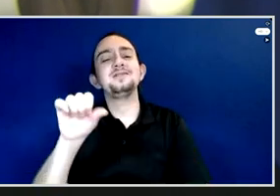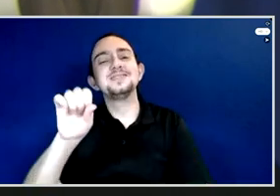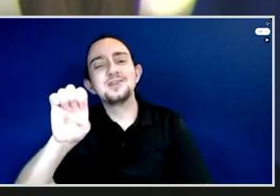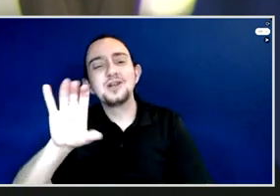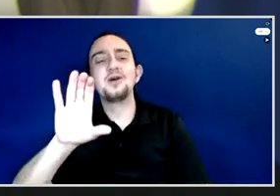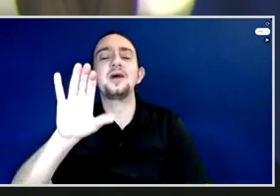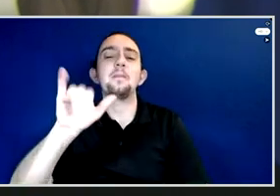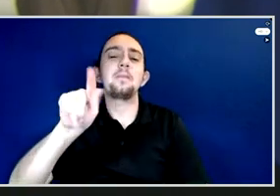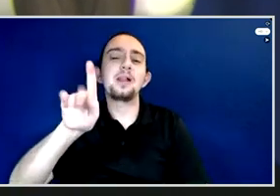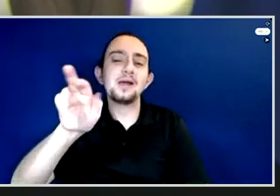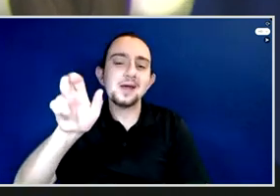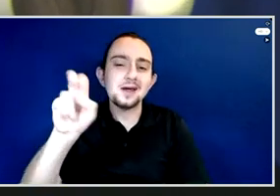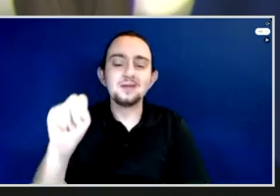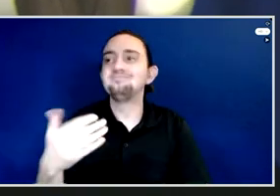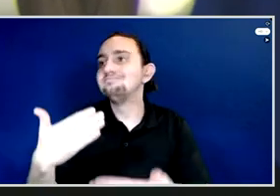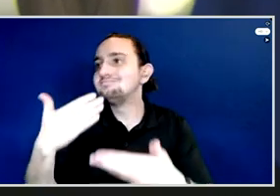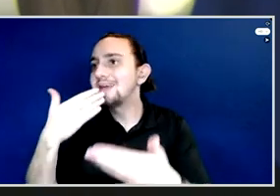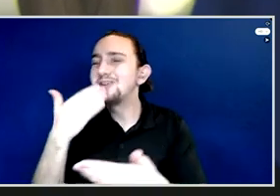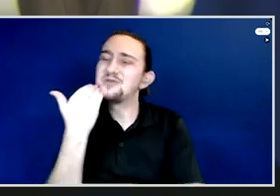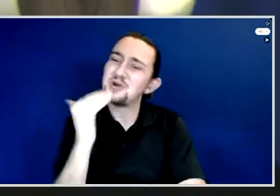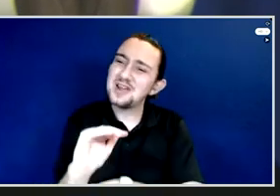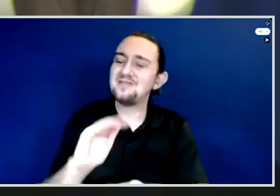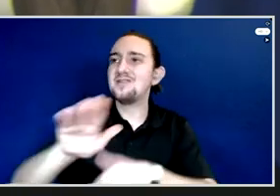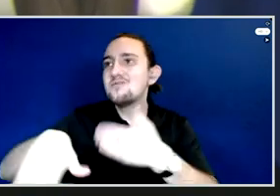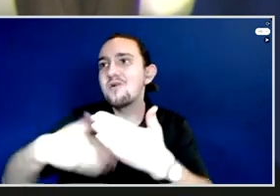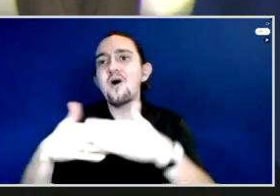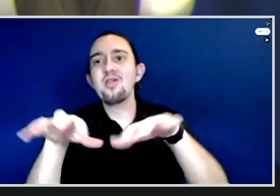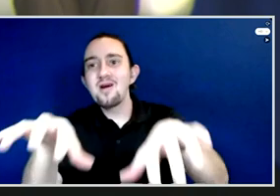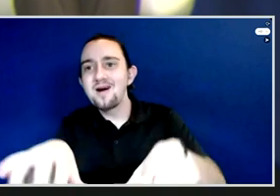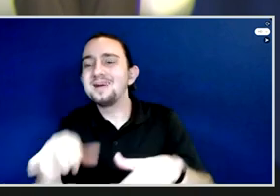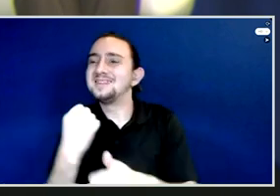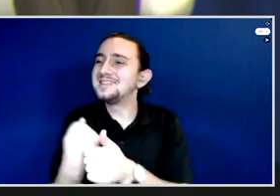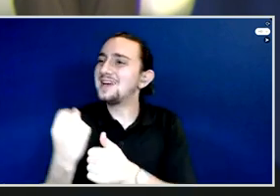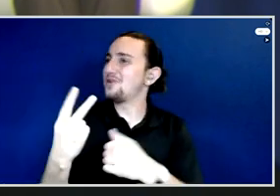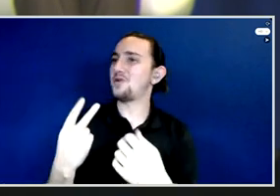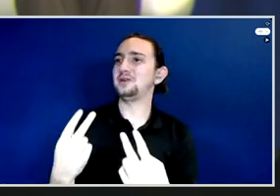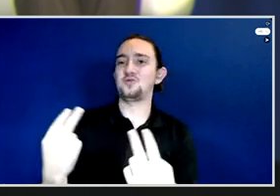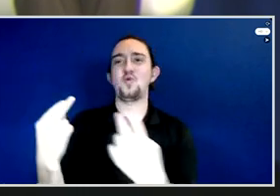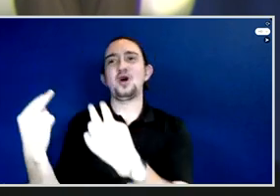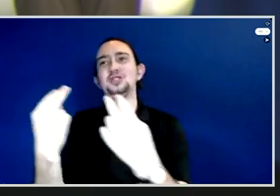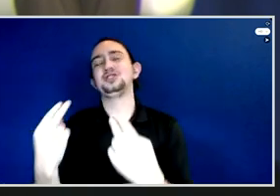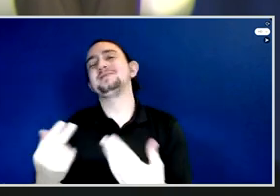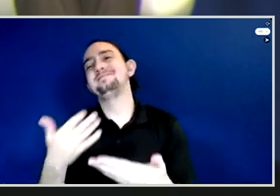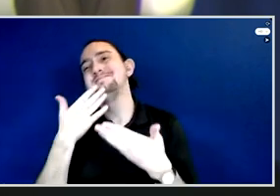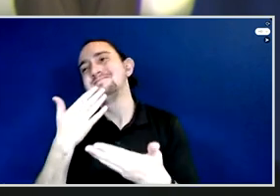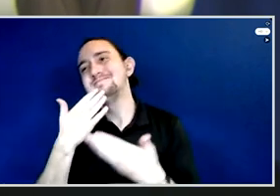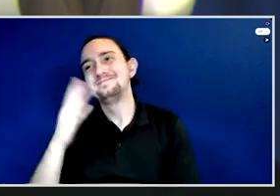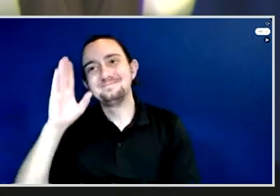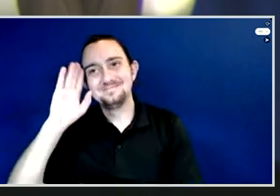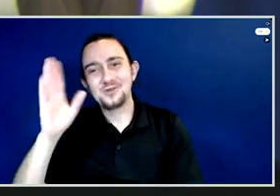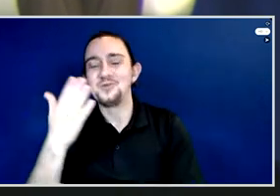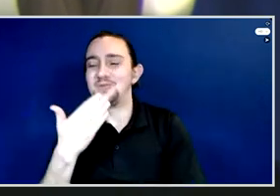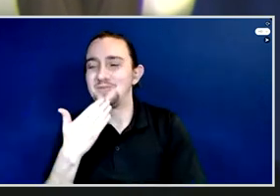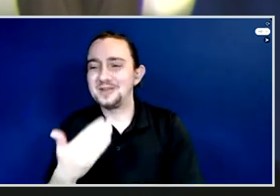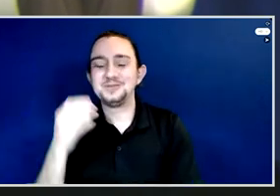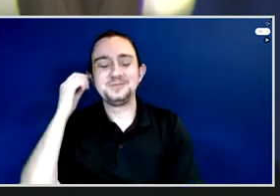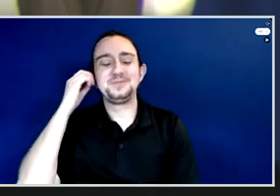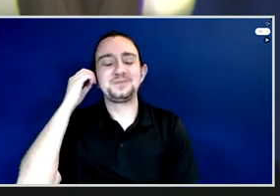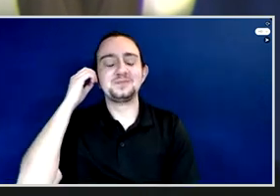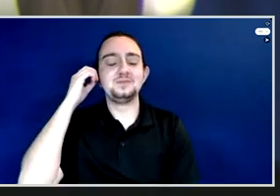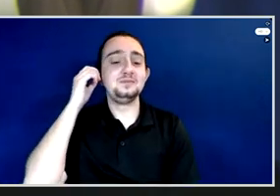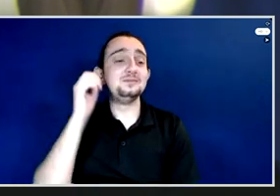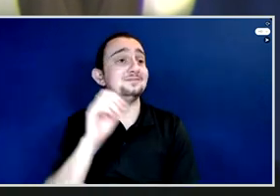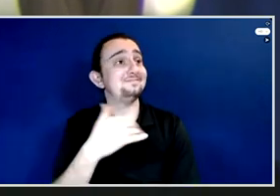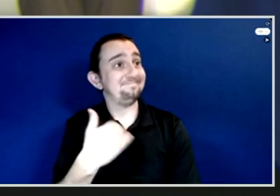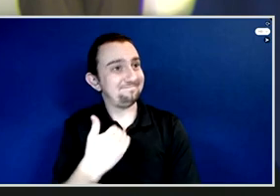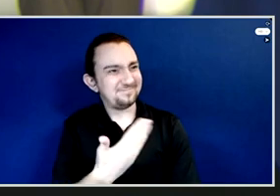to this conference, and all the guests, and everyone who is in here. And that is a very good question, because